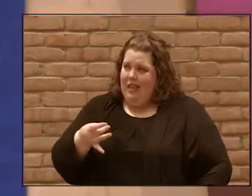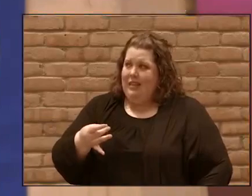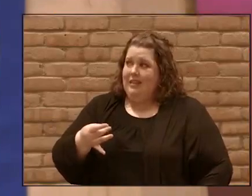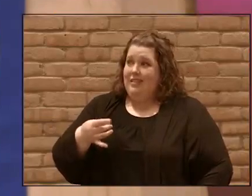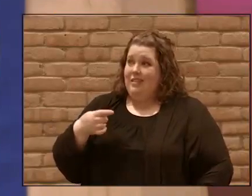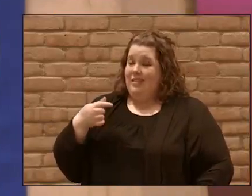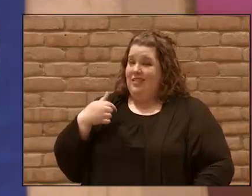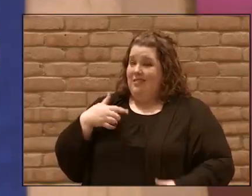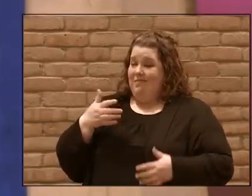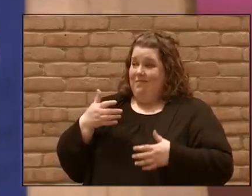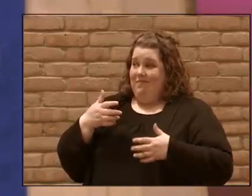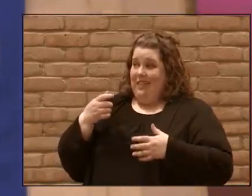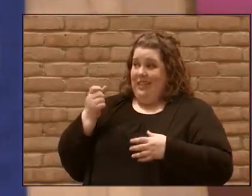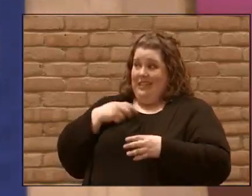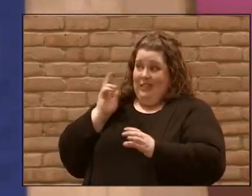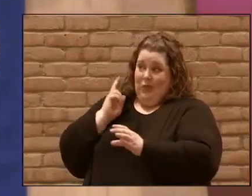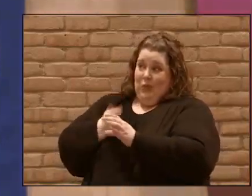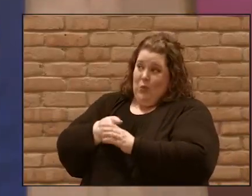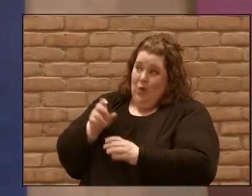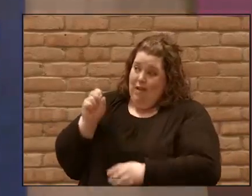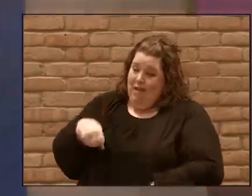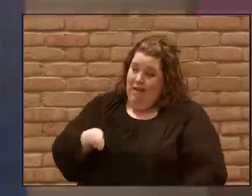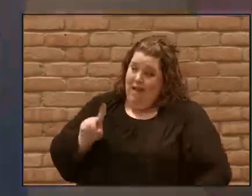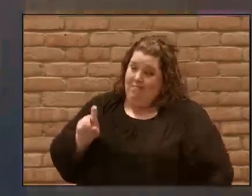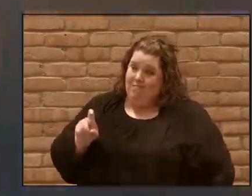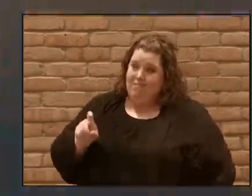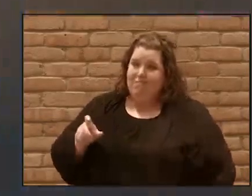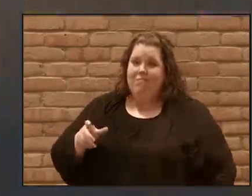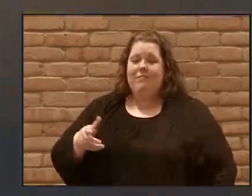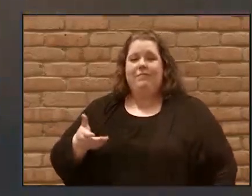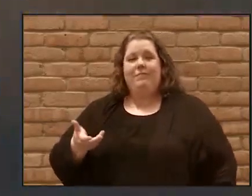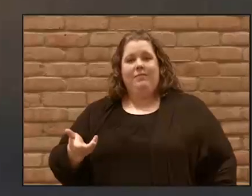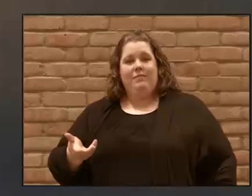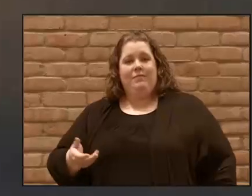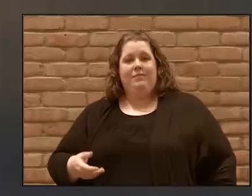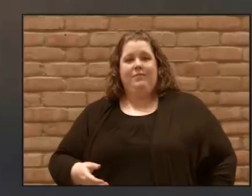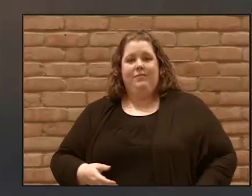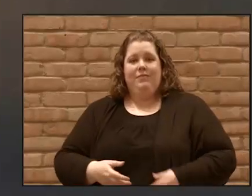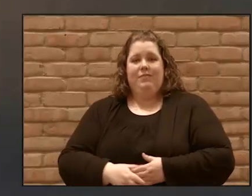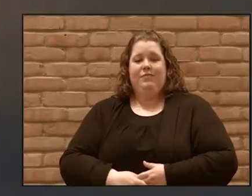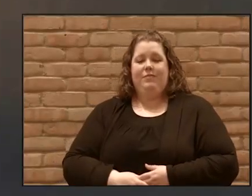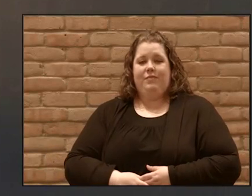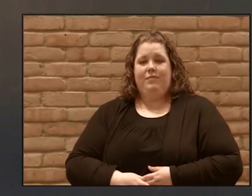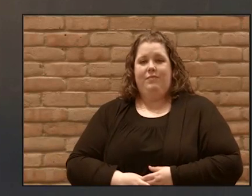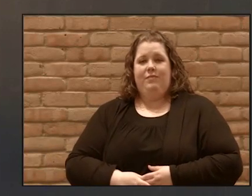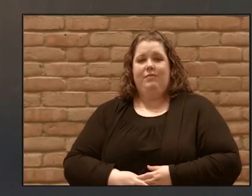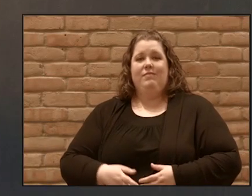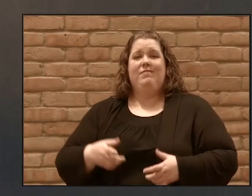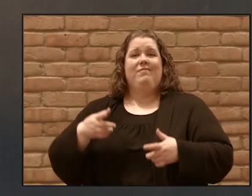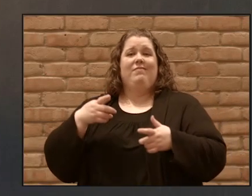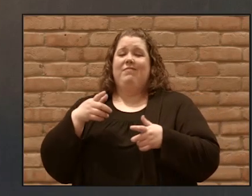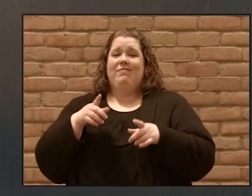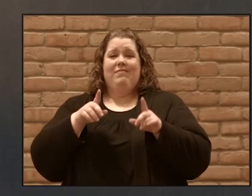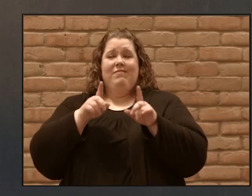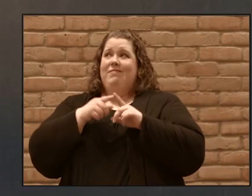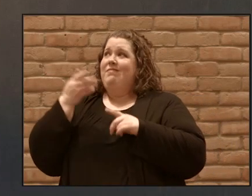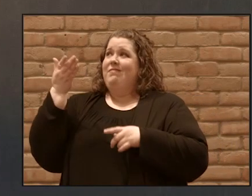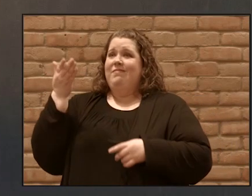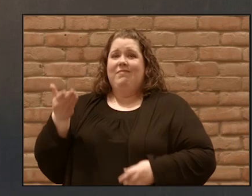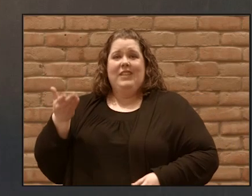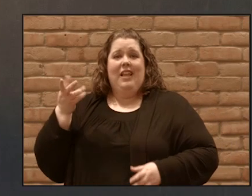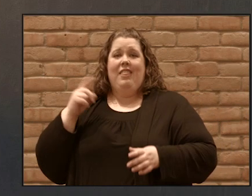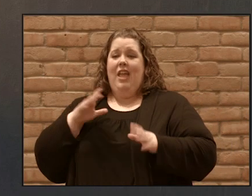And it didn't stop there. They were getting together at the temple each day. They were meeting in homes, again, for